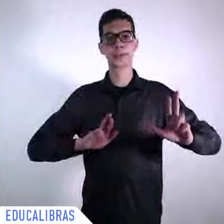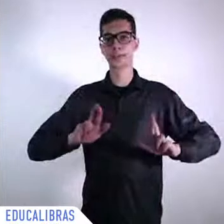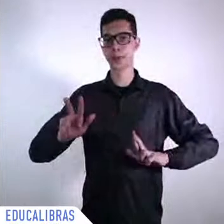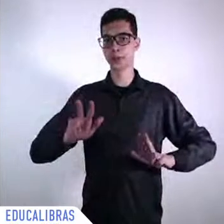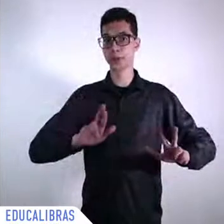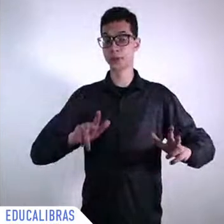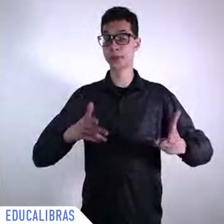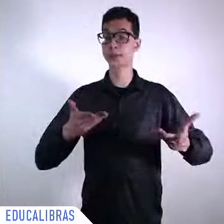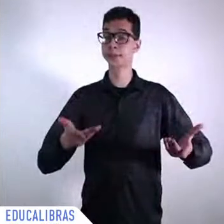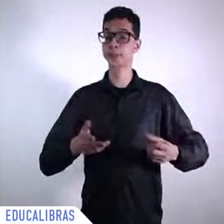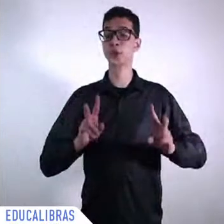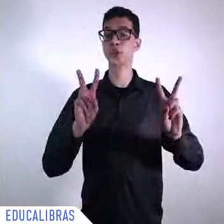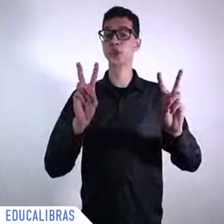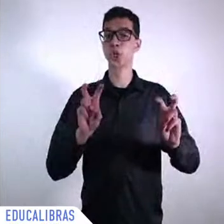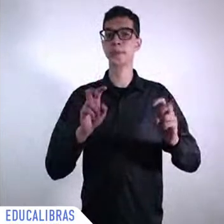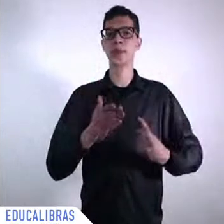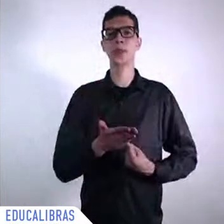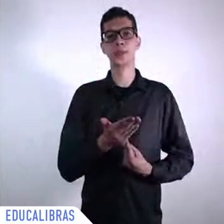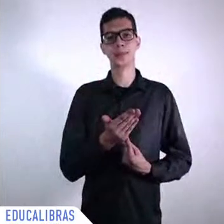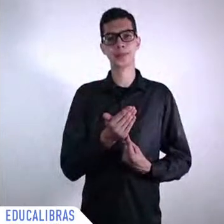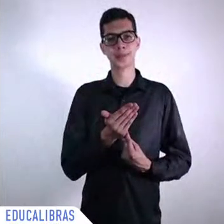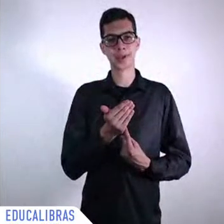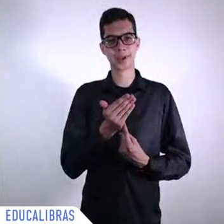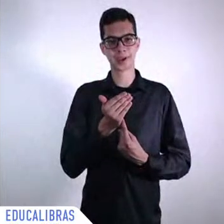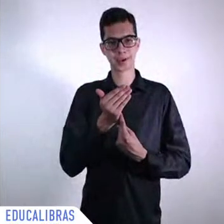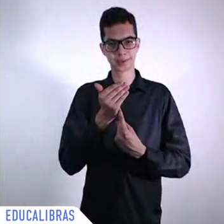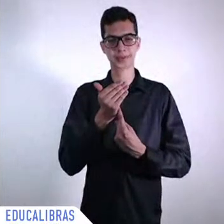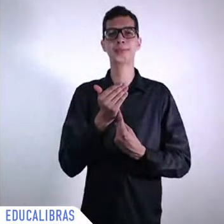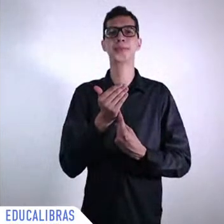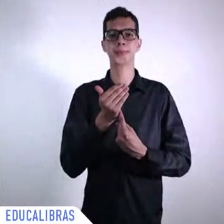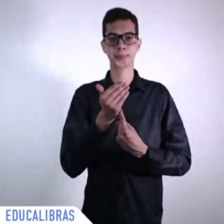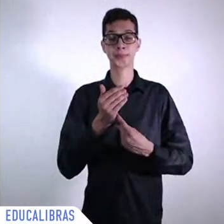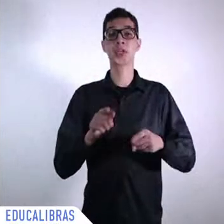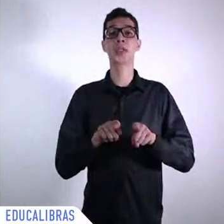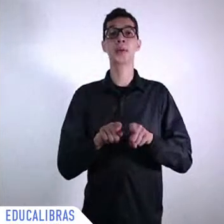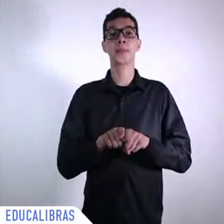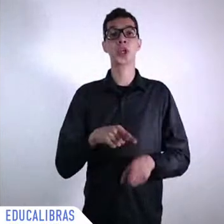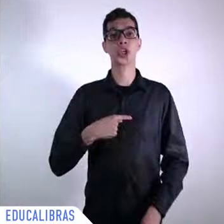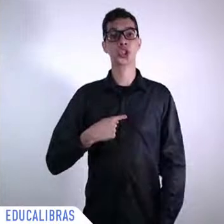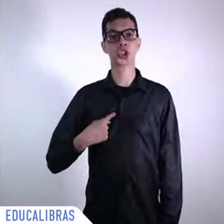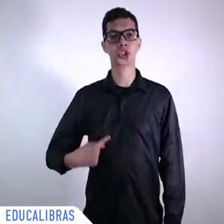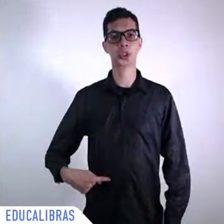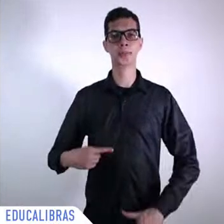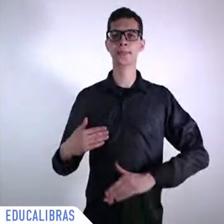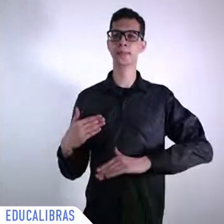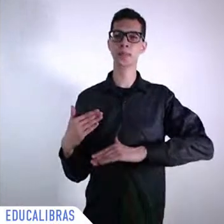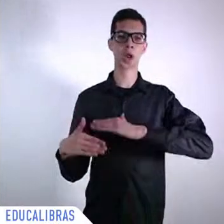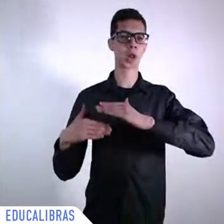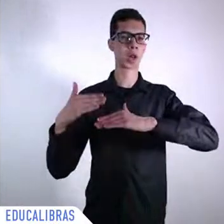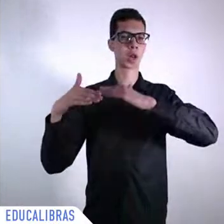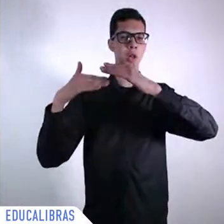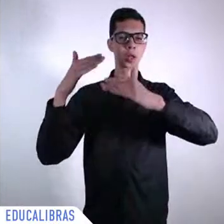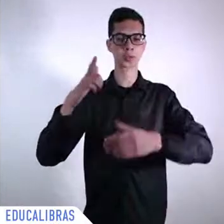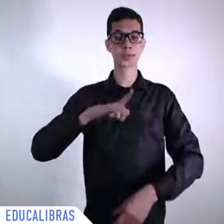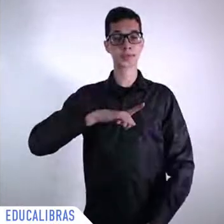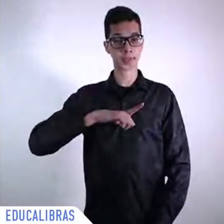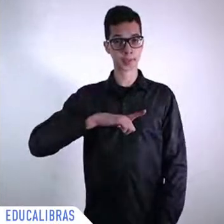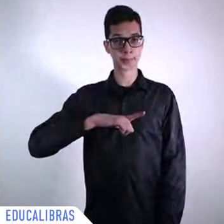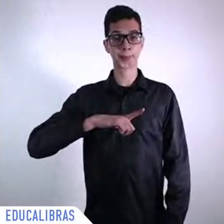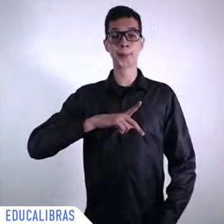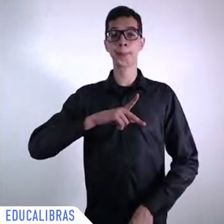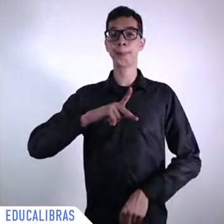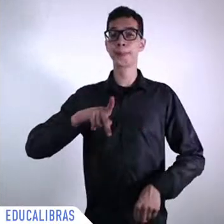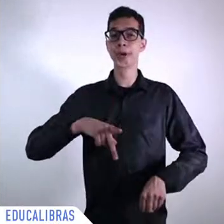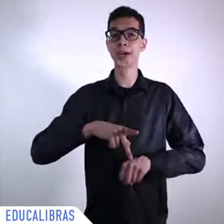China and the fact that many countries have seen deindustrialization has created at